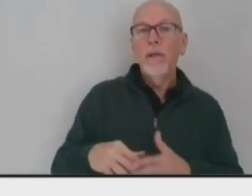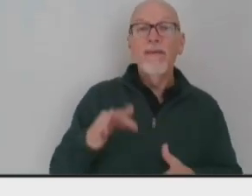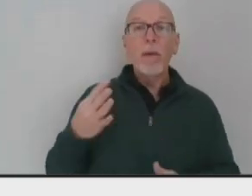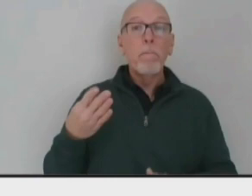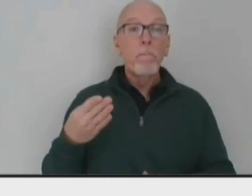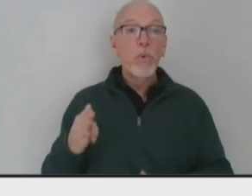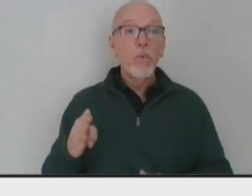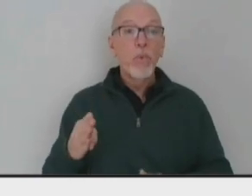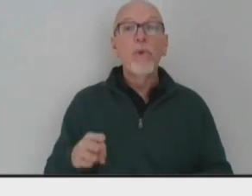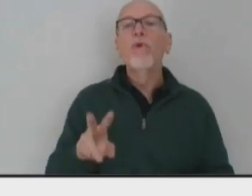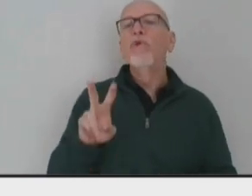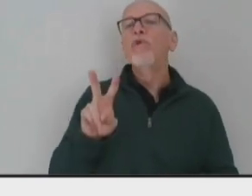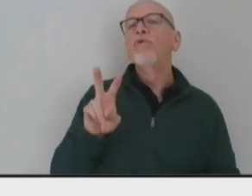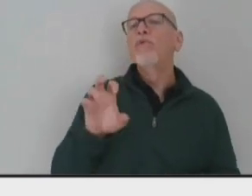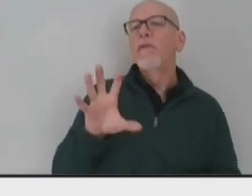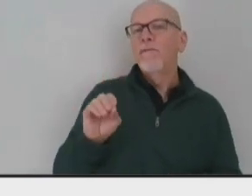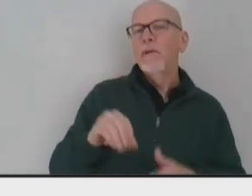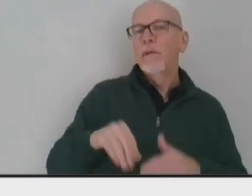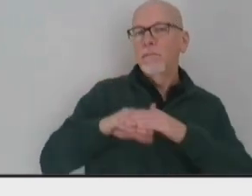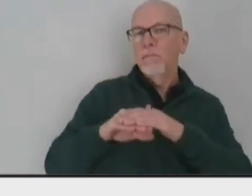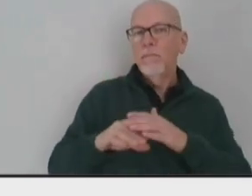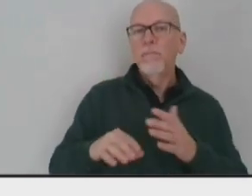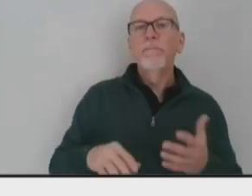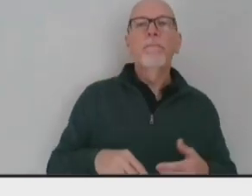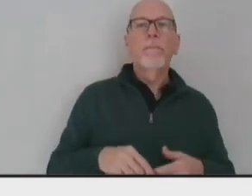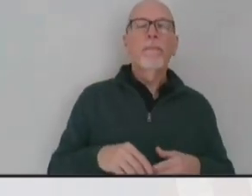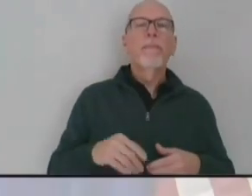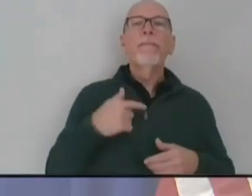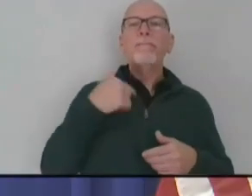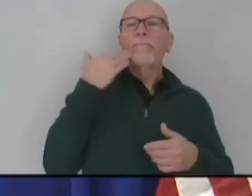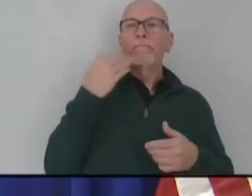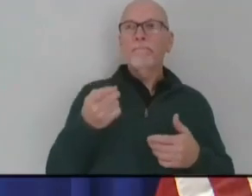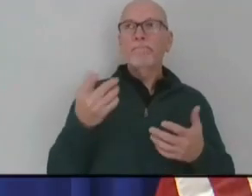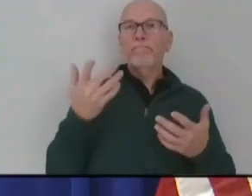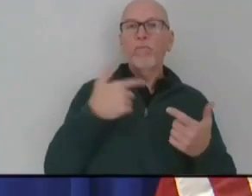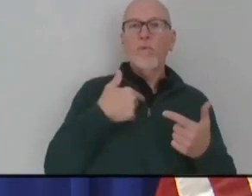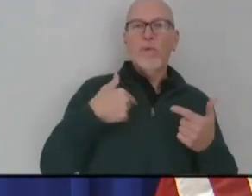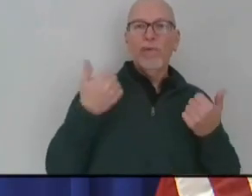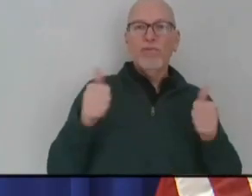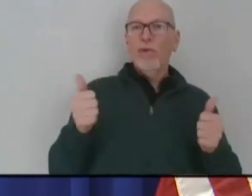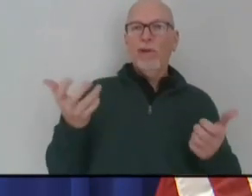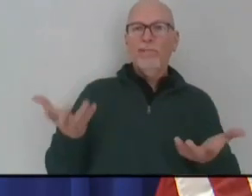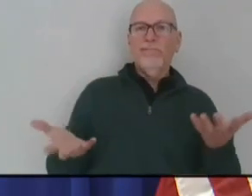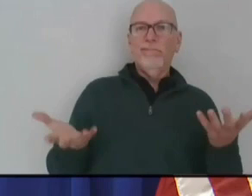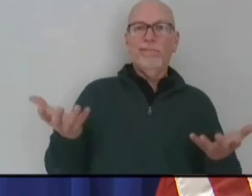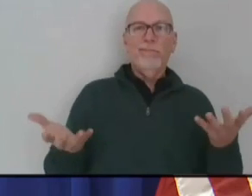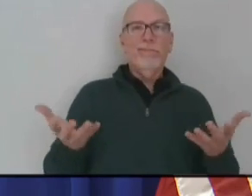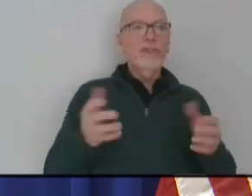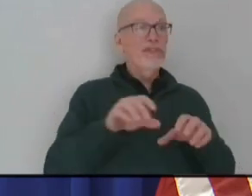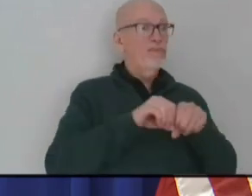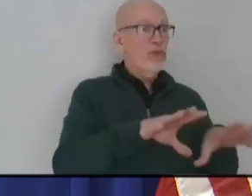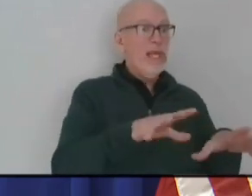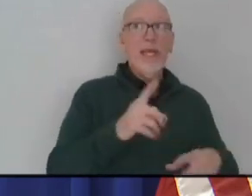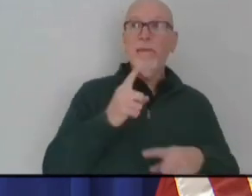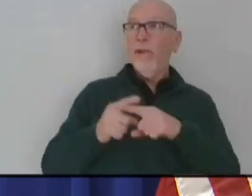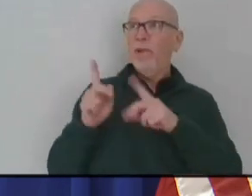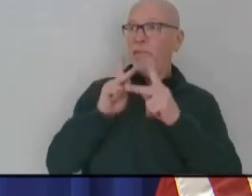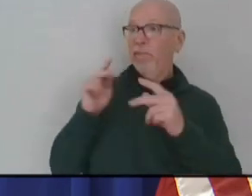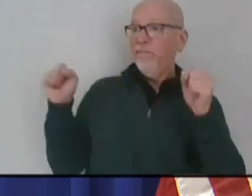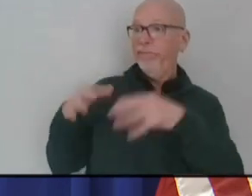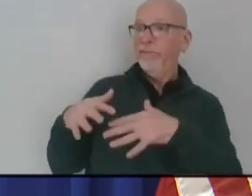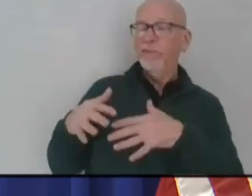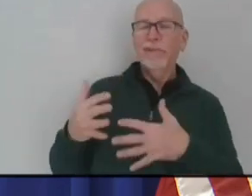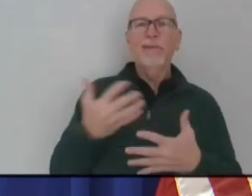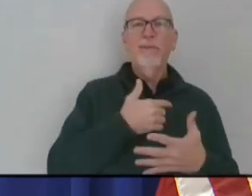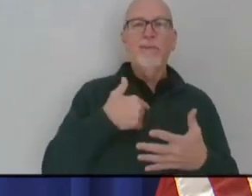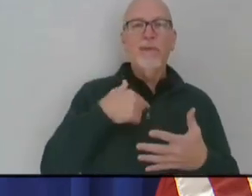know when you're balancing the spread and you're balancing a large number of people coming together, and that's where you see this